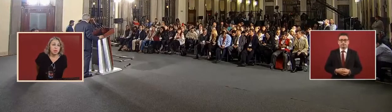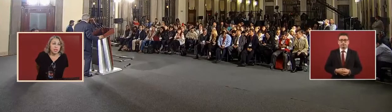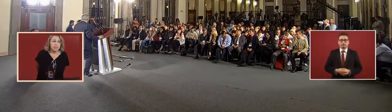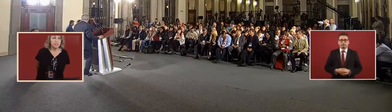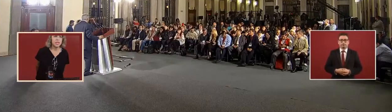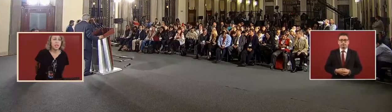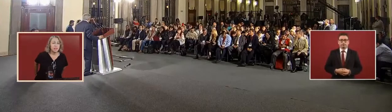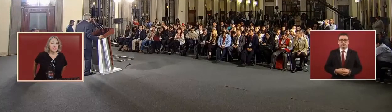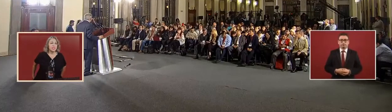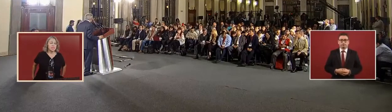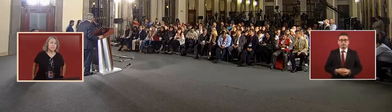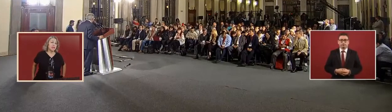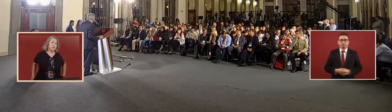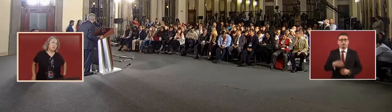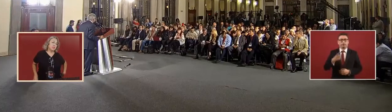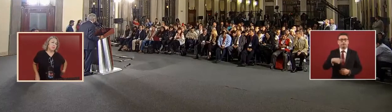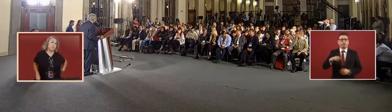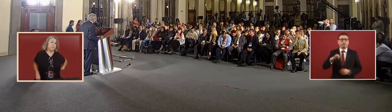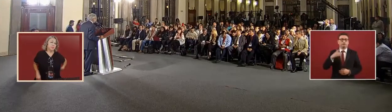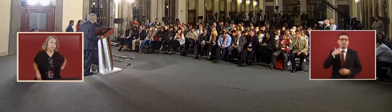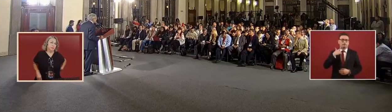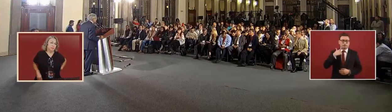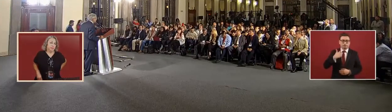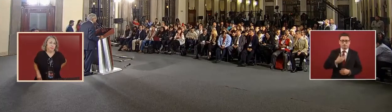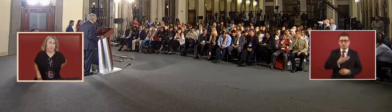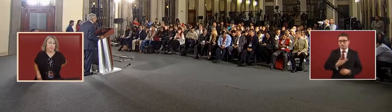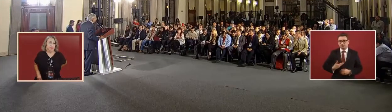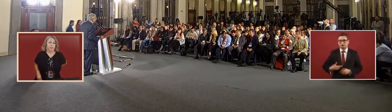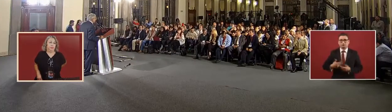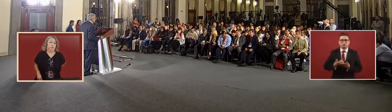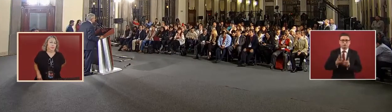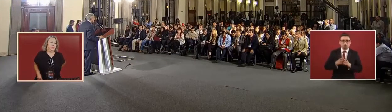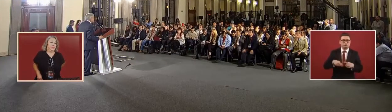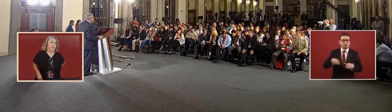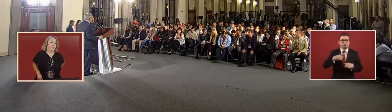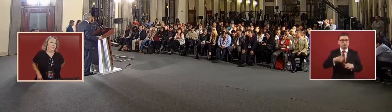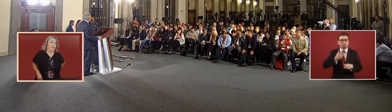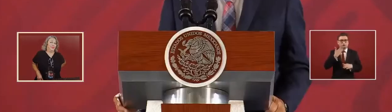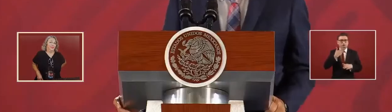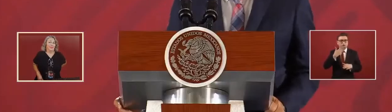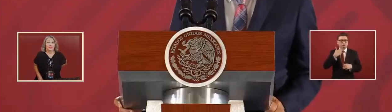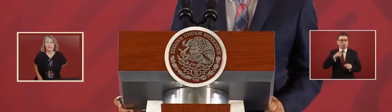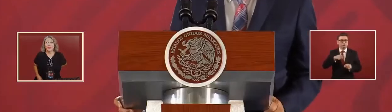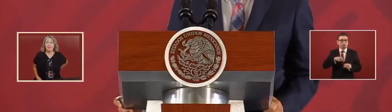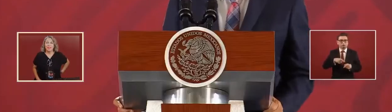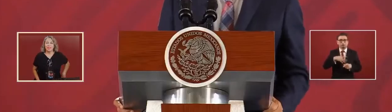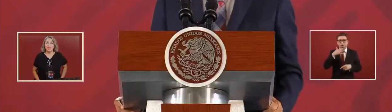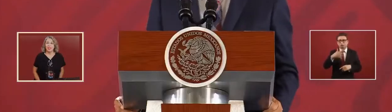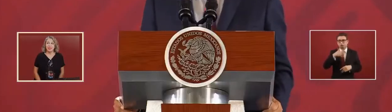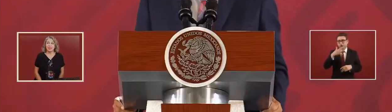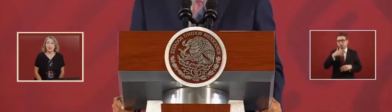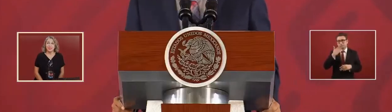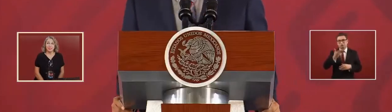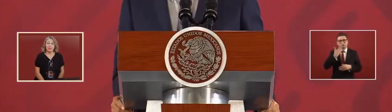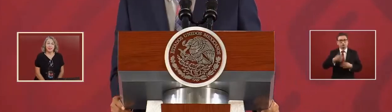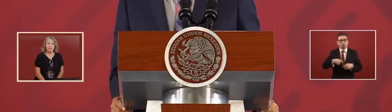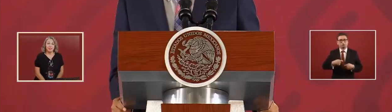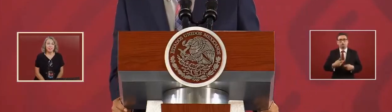of these technocrats, of these neoliberals?